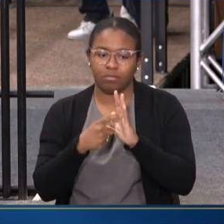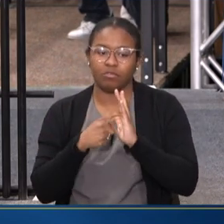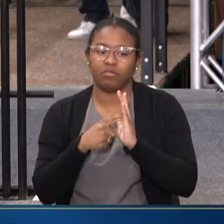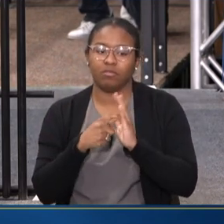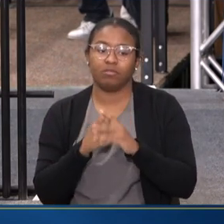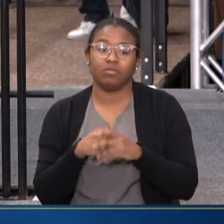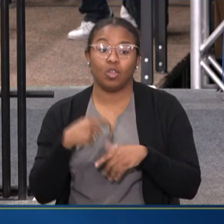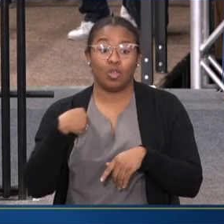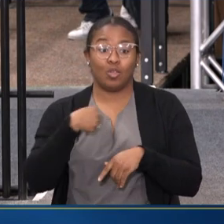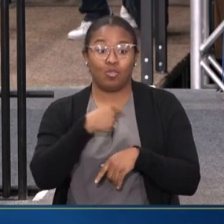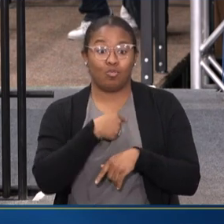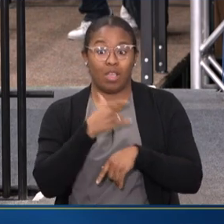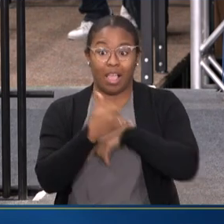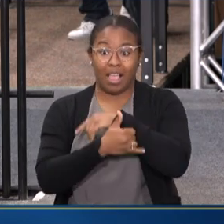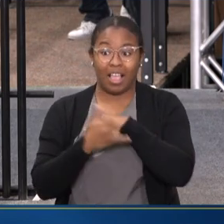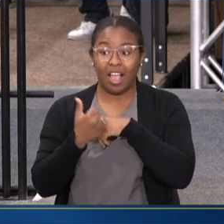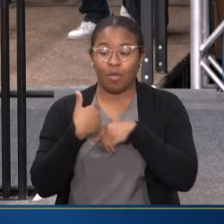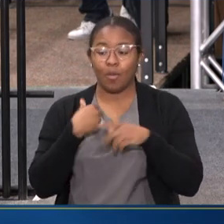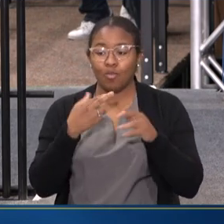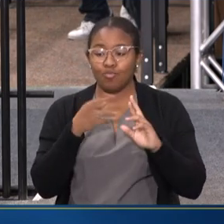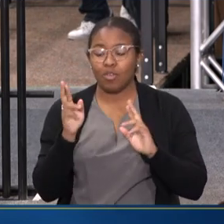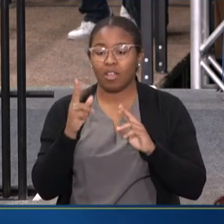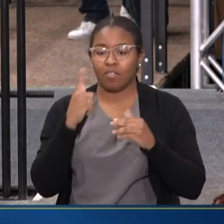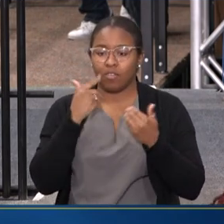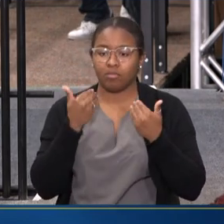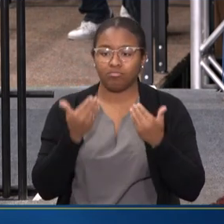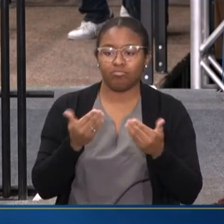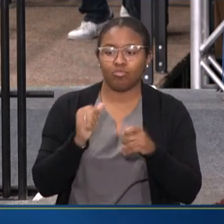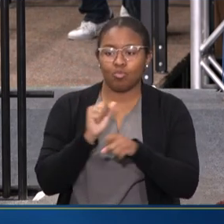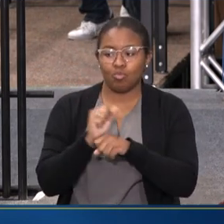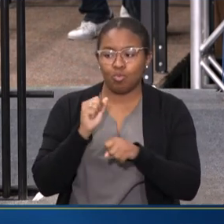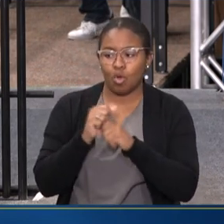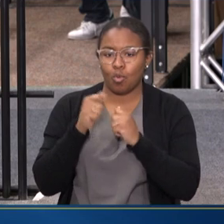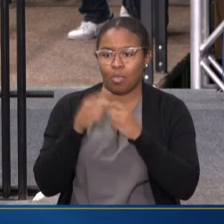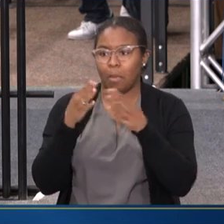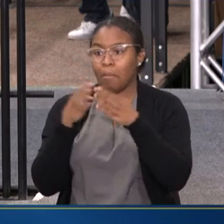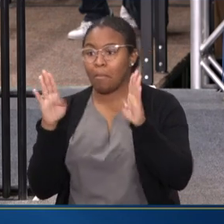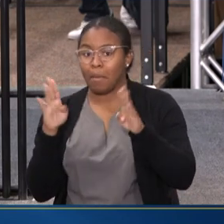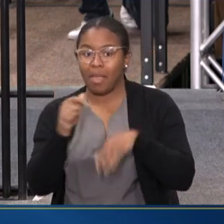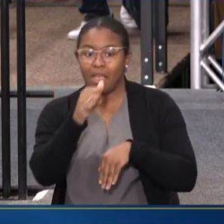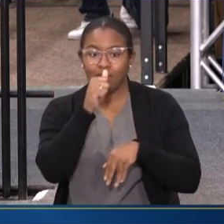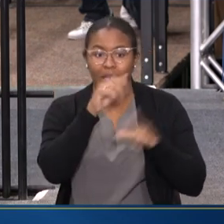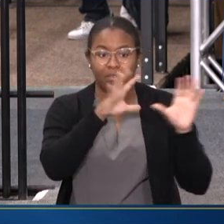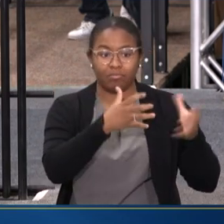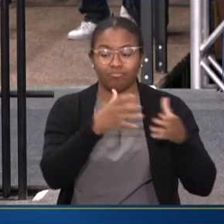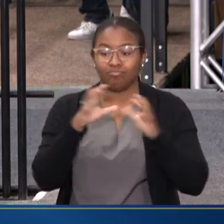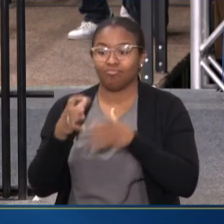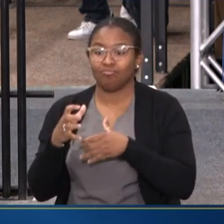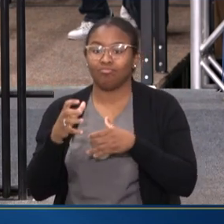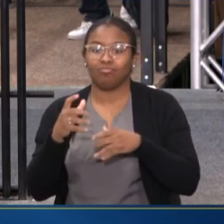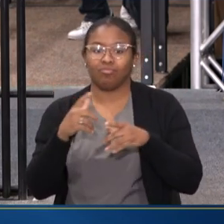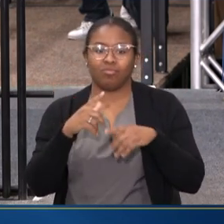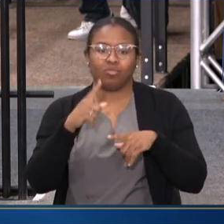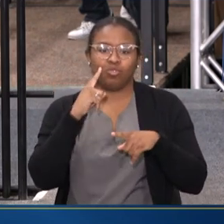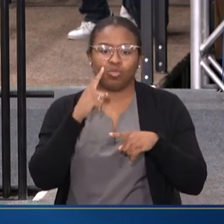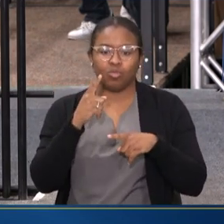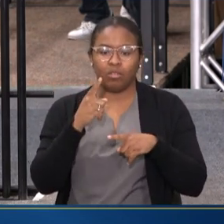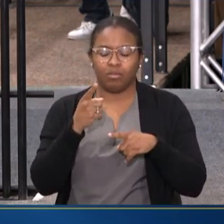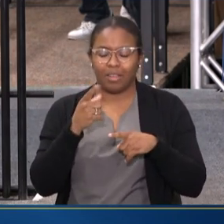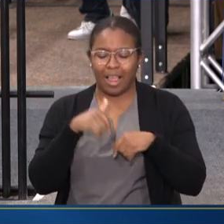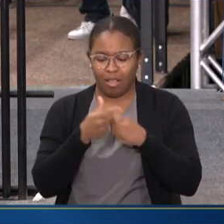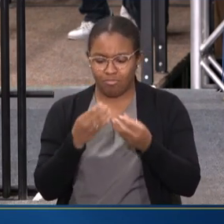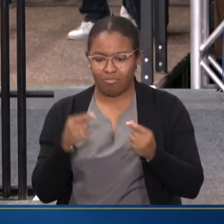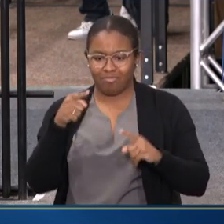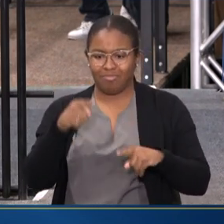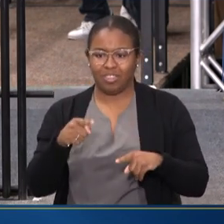We as counties are ready to work across the public and private sectors to curb this growing crisis through